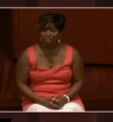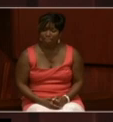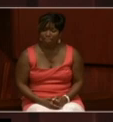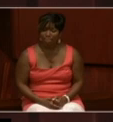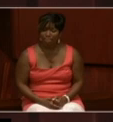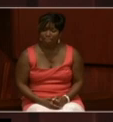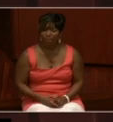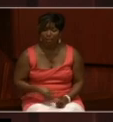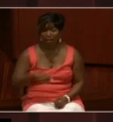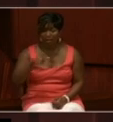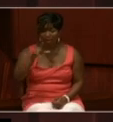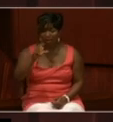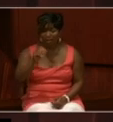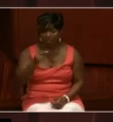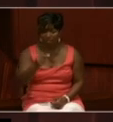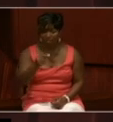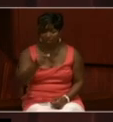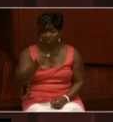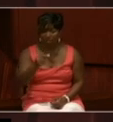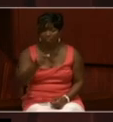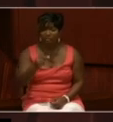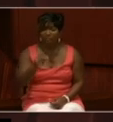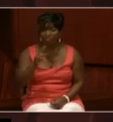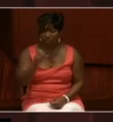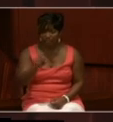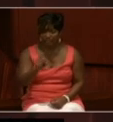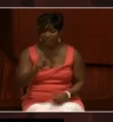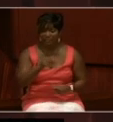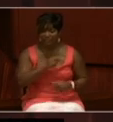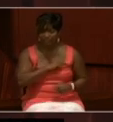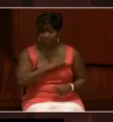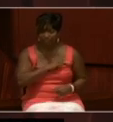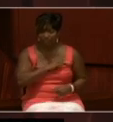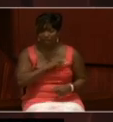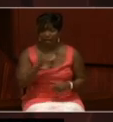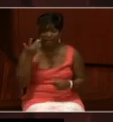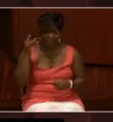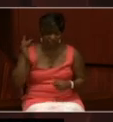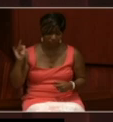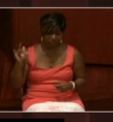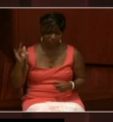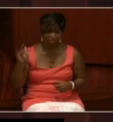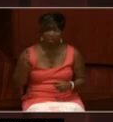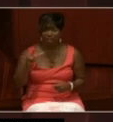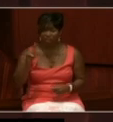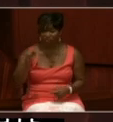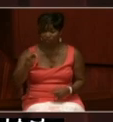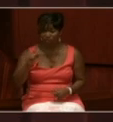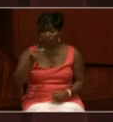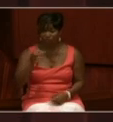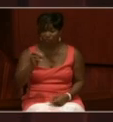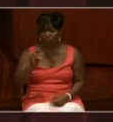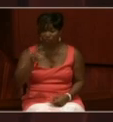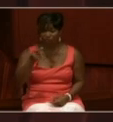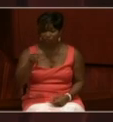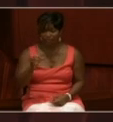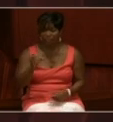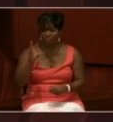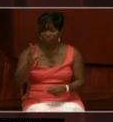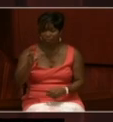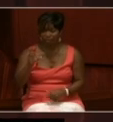Log, U.S. Arctic Steamer Jeanette, Navy Yard, Mare Island, California, Lieutenant George W. DeLong Commanding,